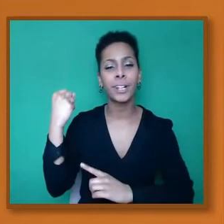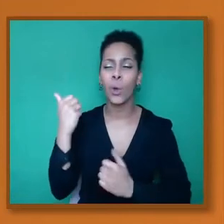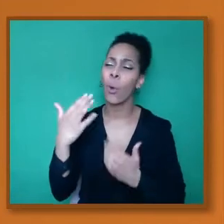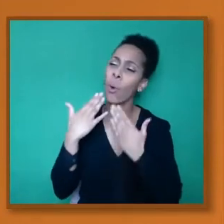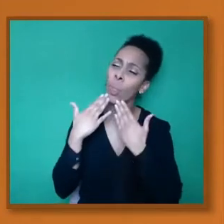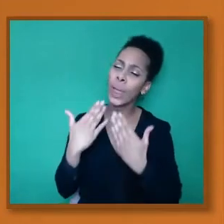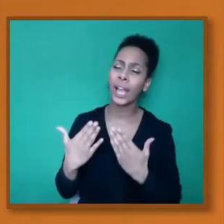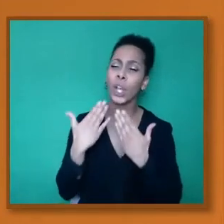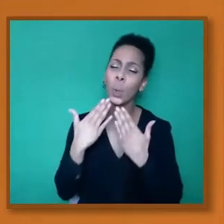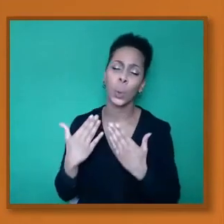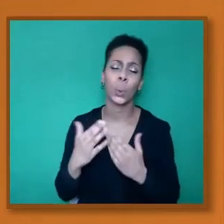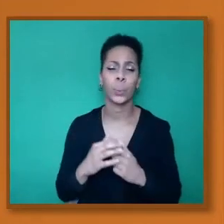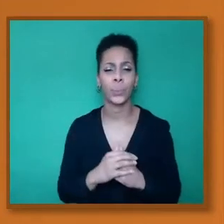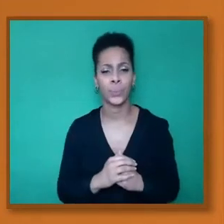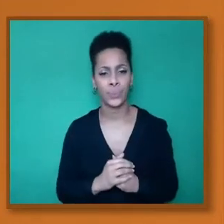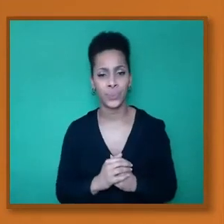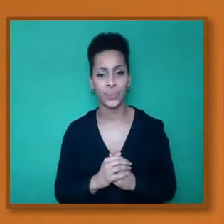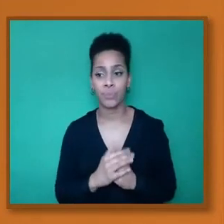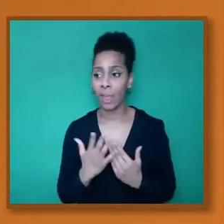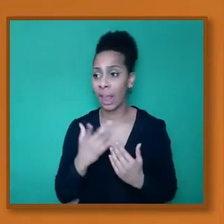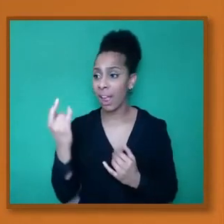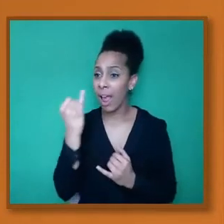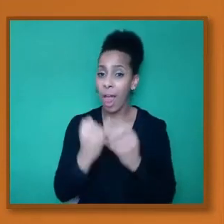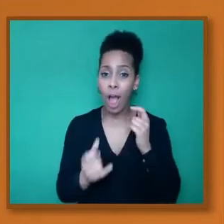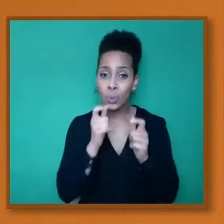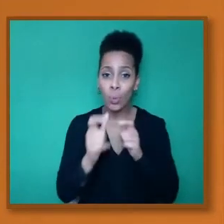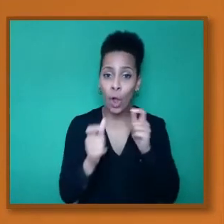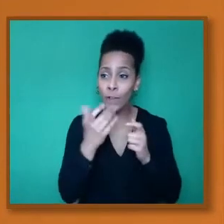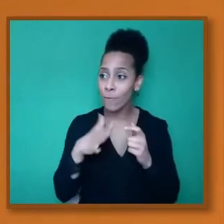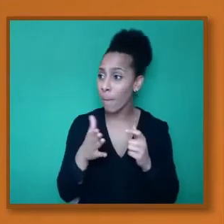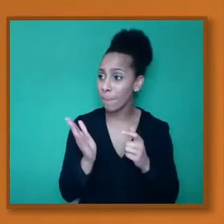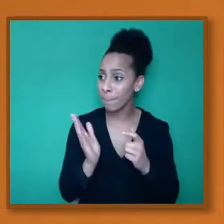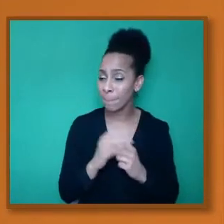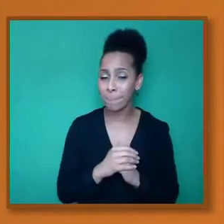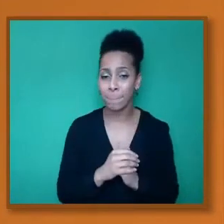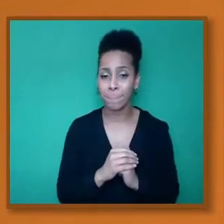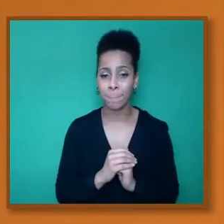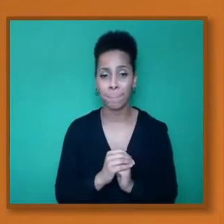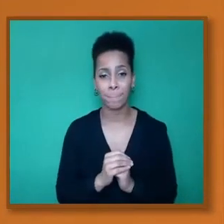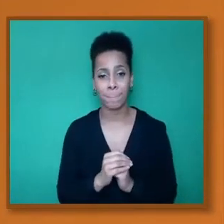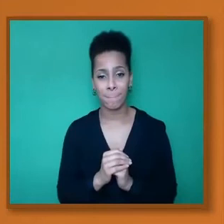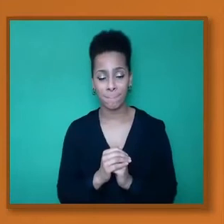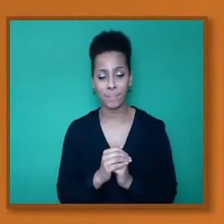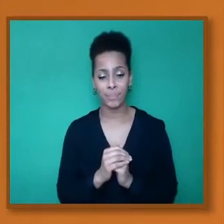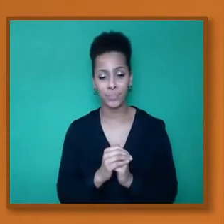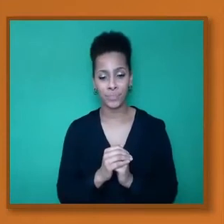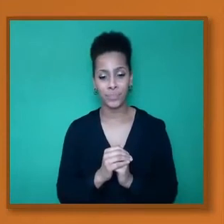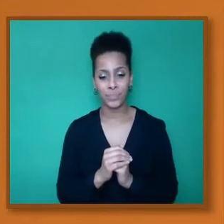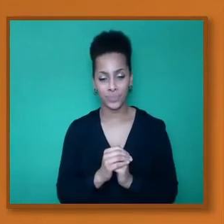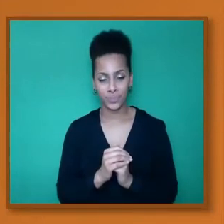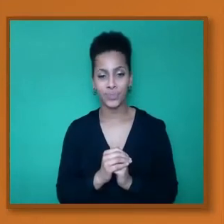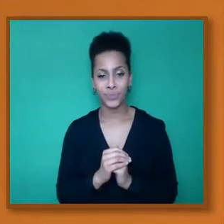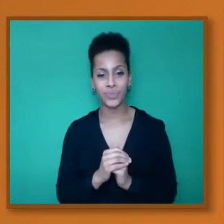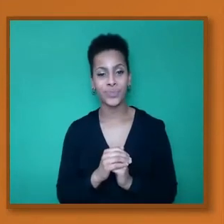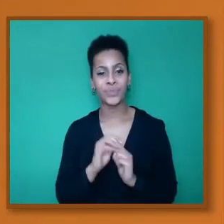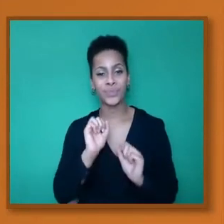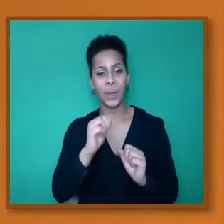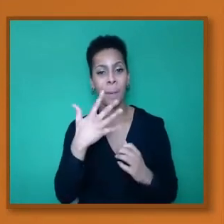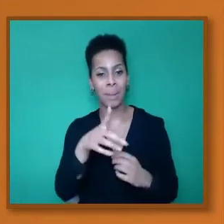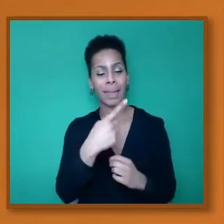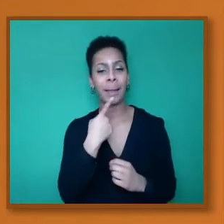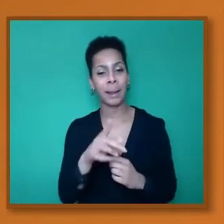for that. Any final words from anyone else? Yes. So you had the Reach Society one and then the other